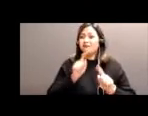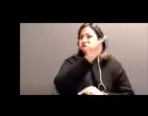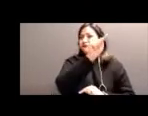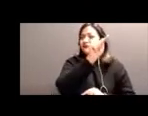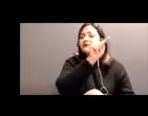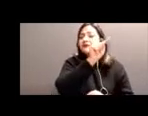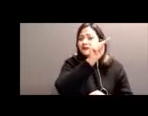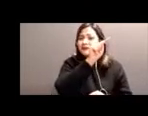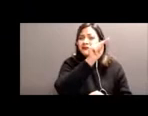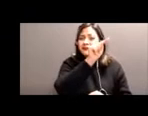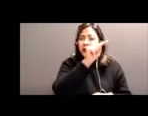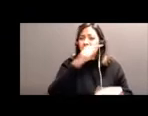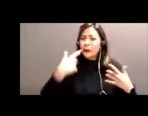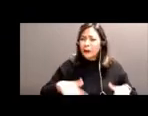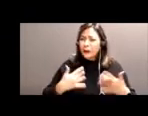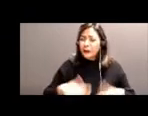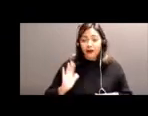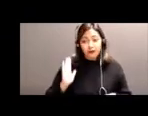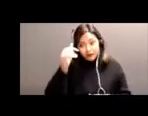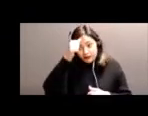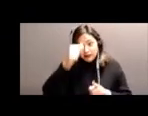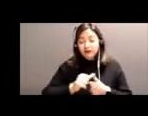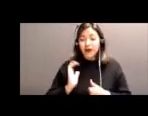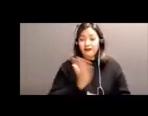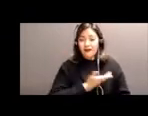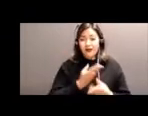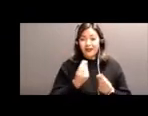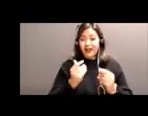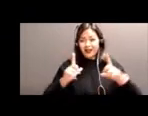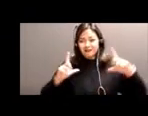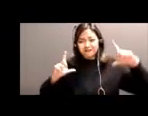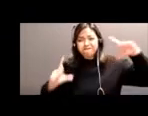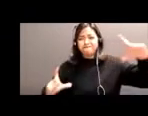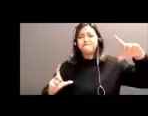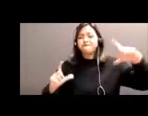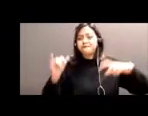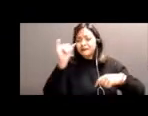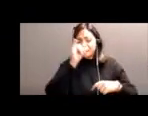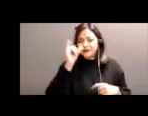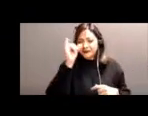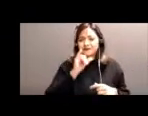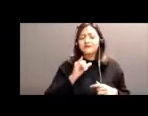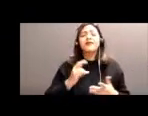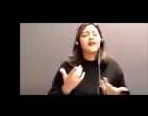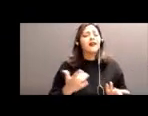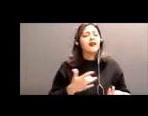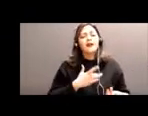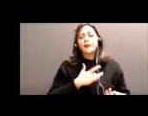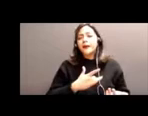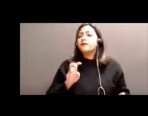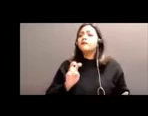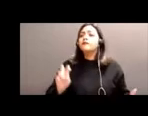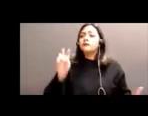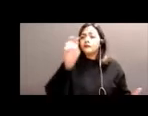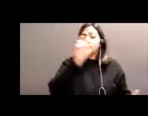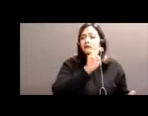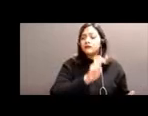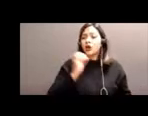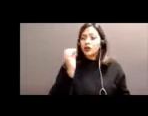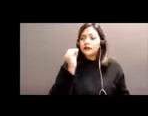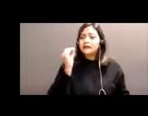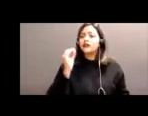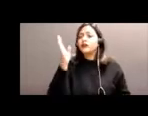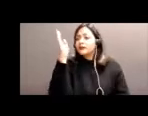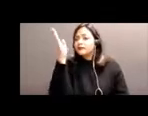In conversation with many people that I speak with in different areas of the province. And I'll ask, how can I